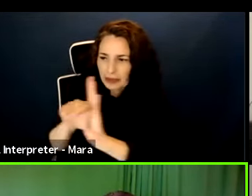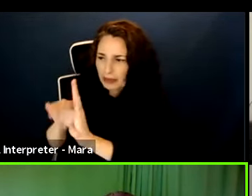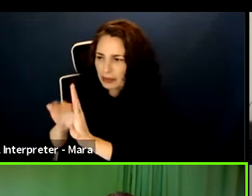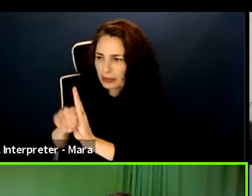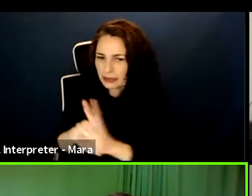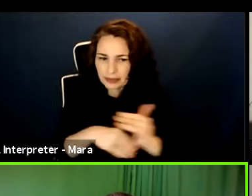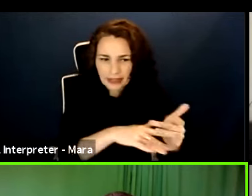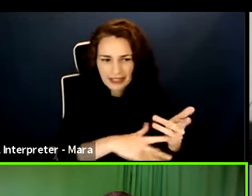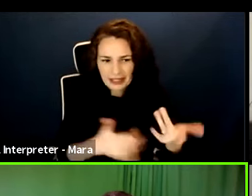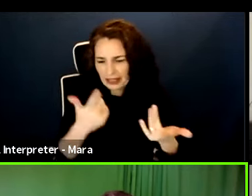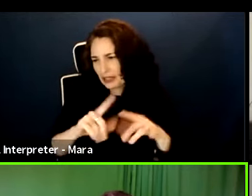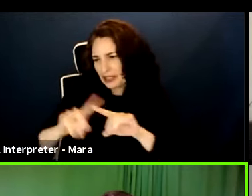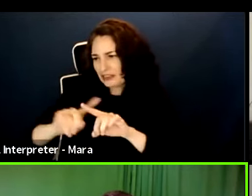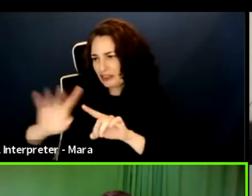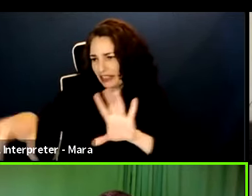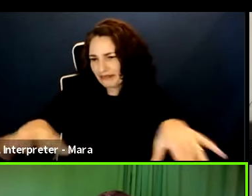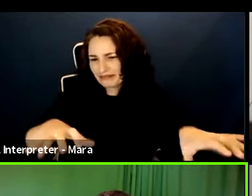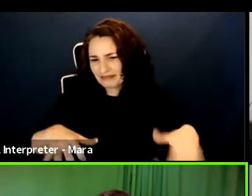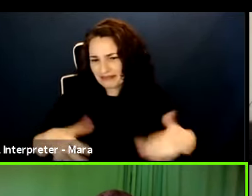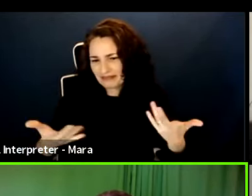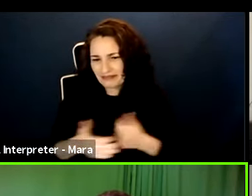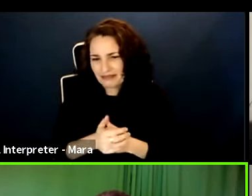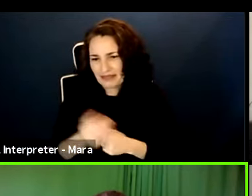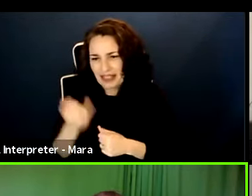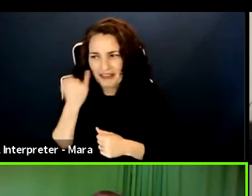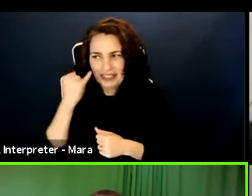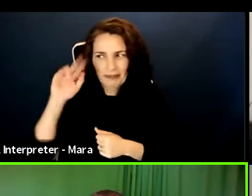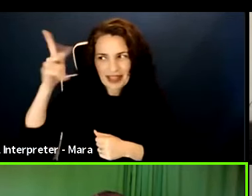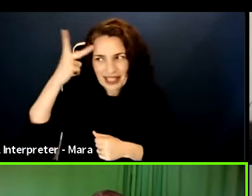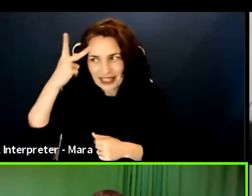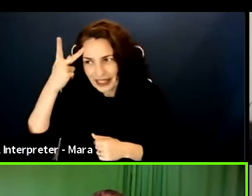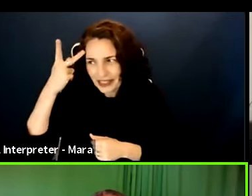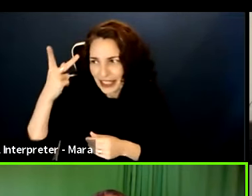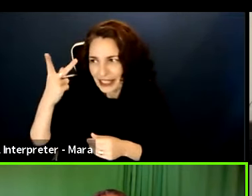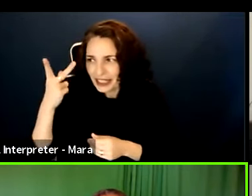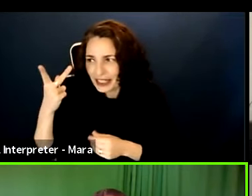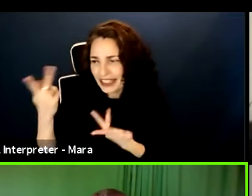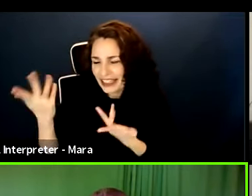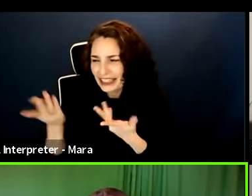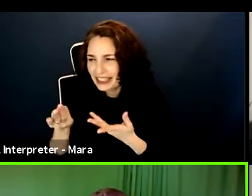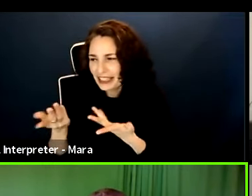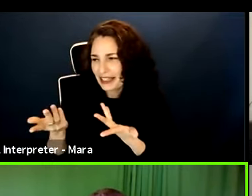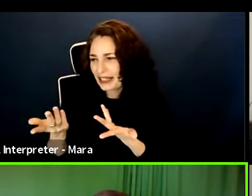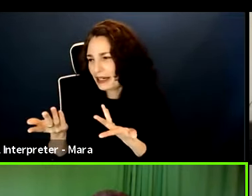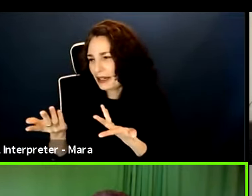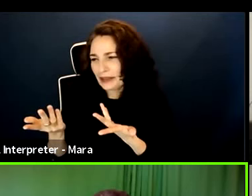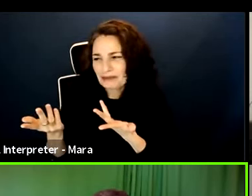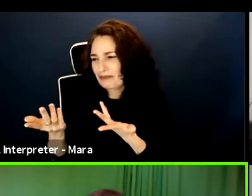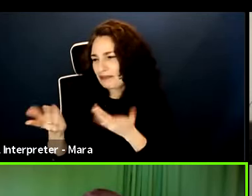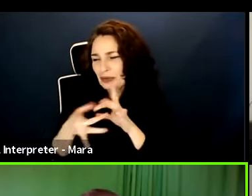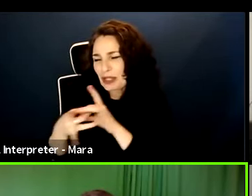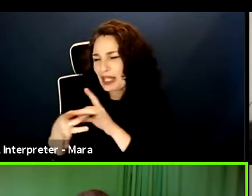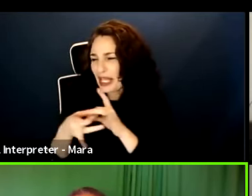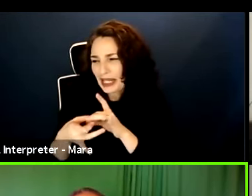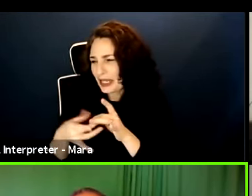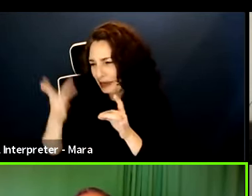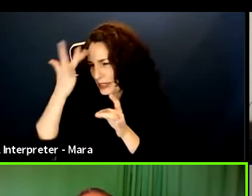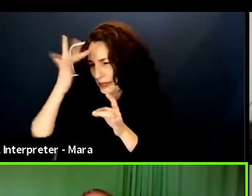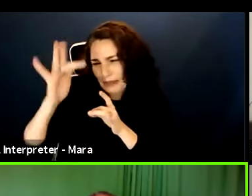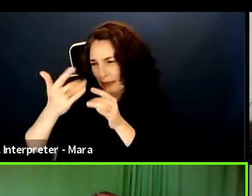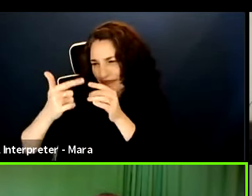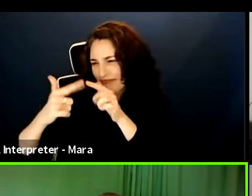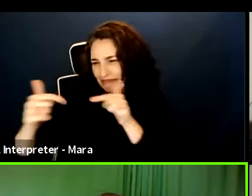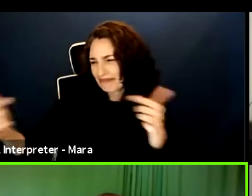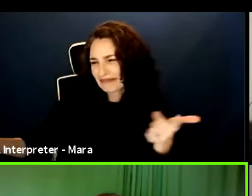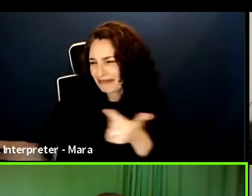things that are politically, um, savvy and it's right on point. So he needs to do these things right away. Like something happens in the news. He puts it out